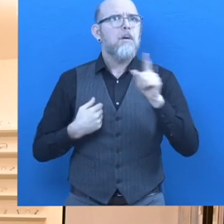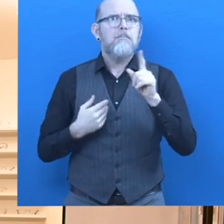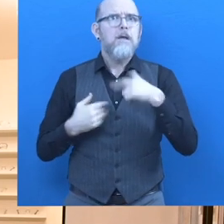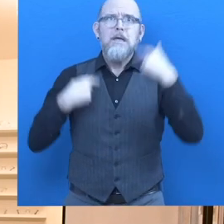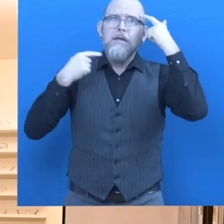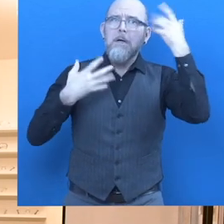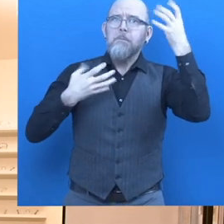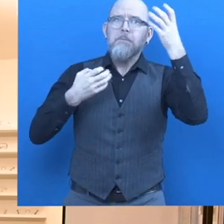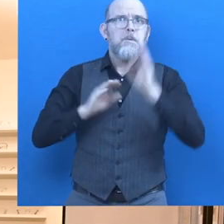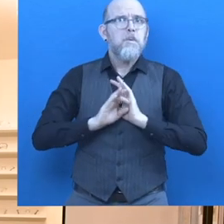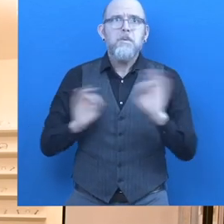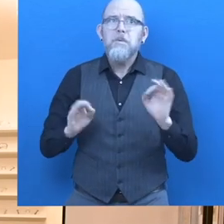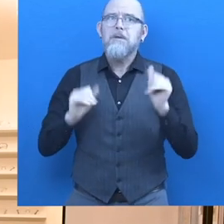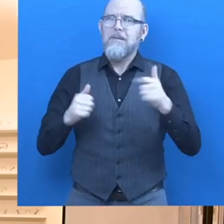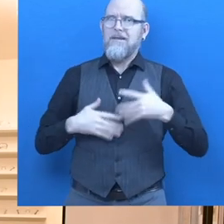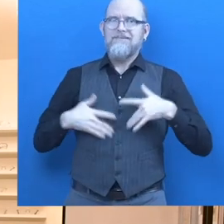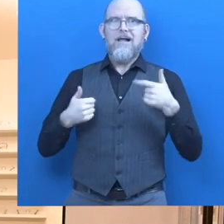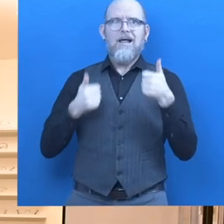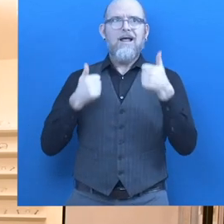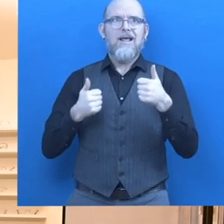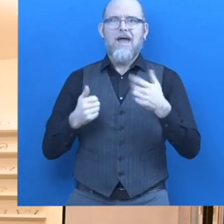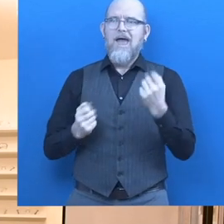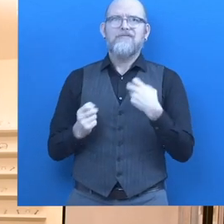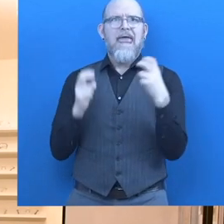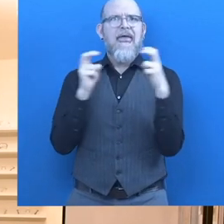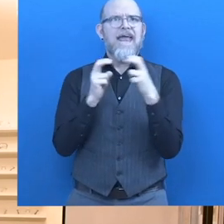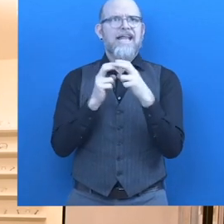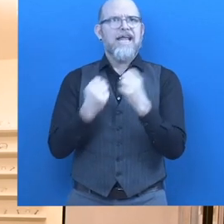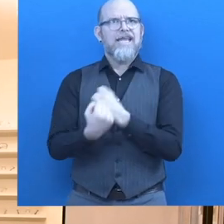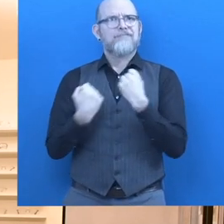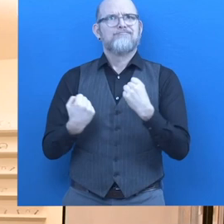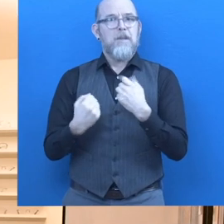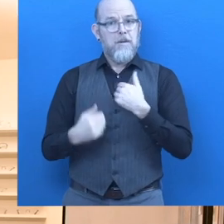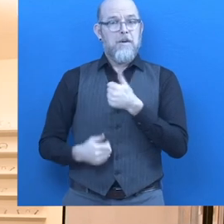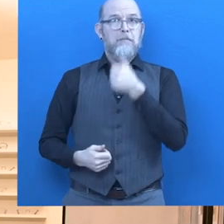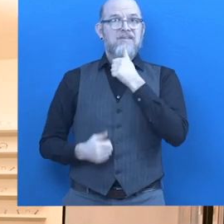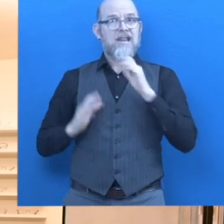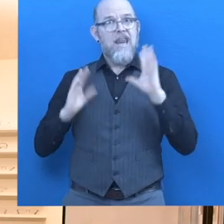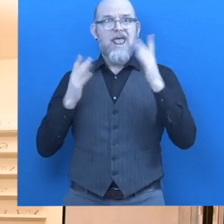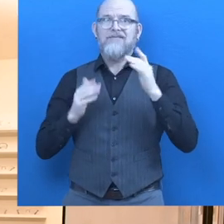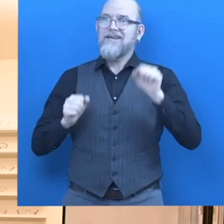still have the strength to have and lead a private life. That just increases my quality of life.